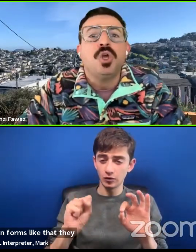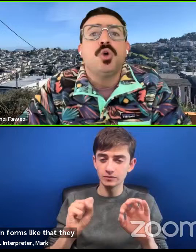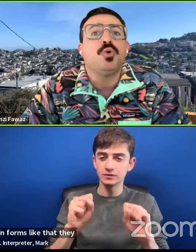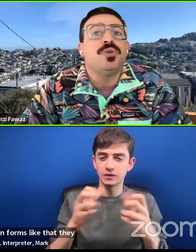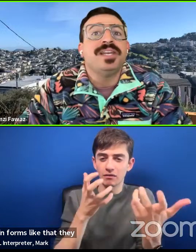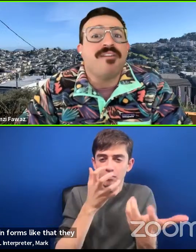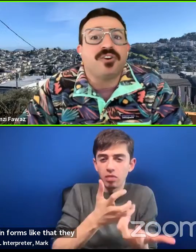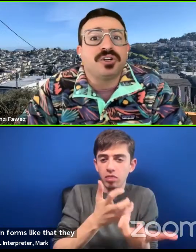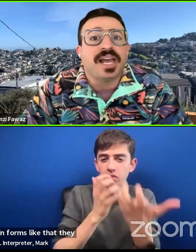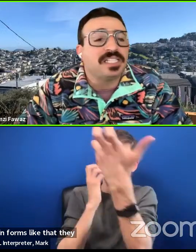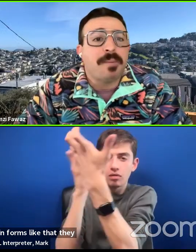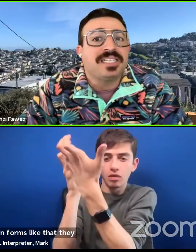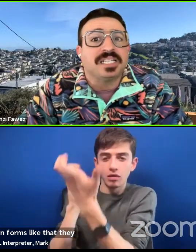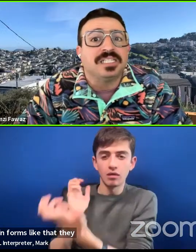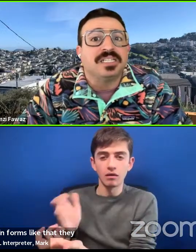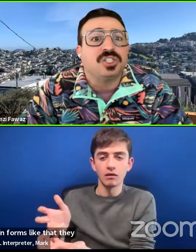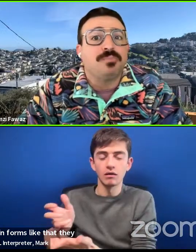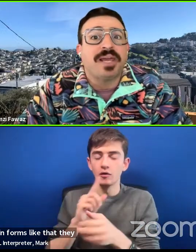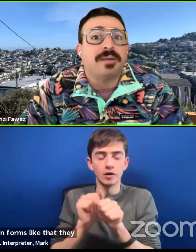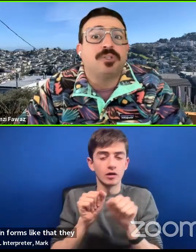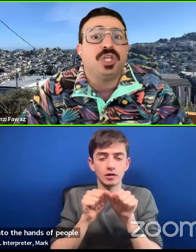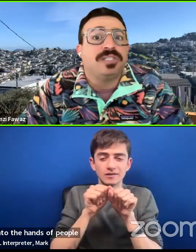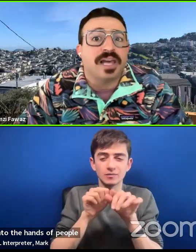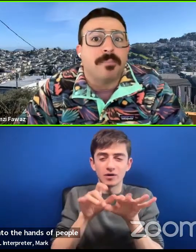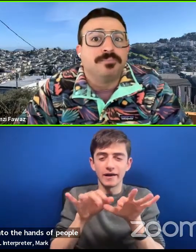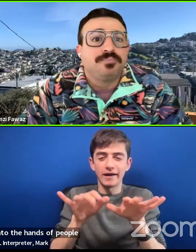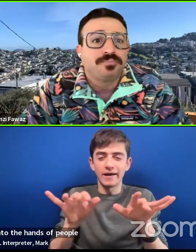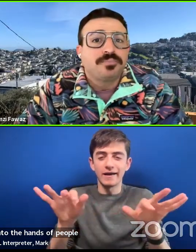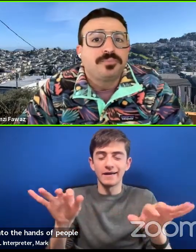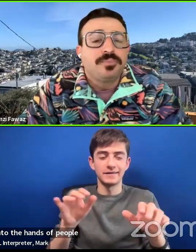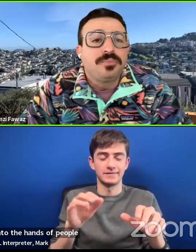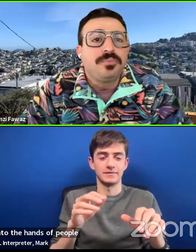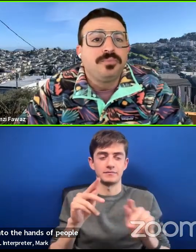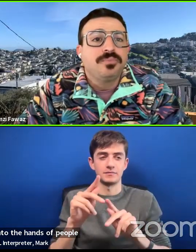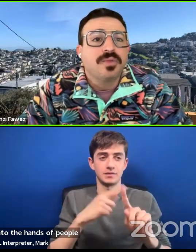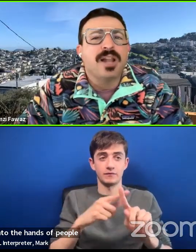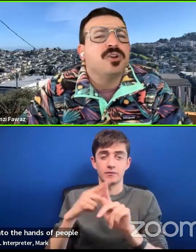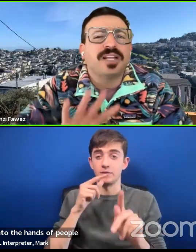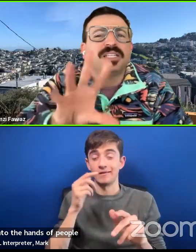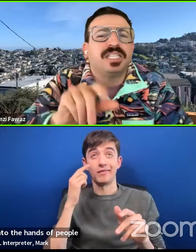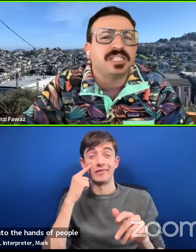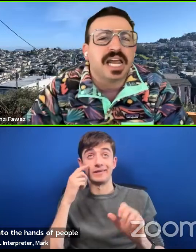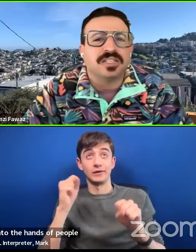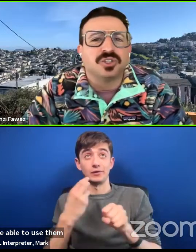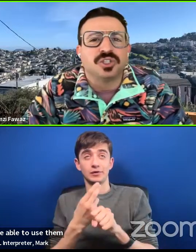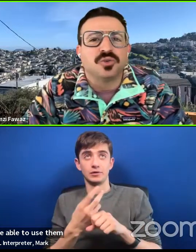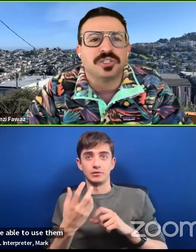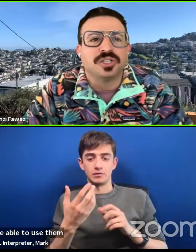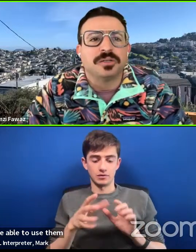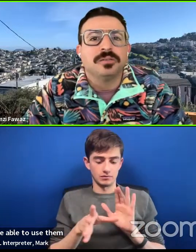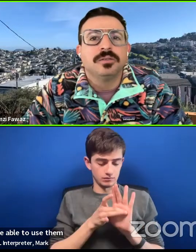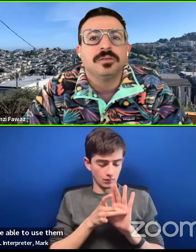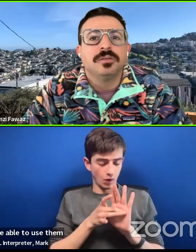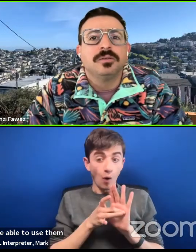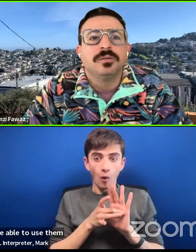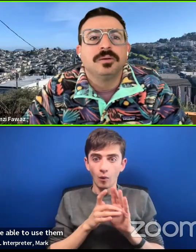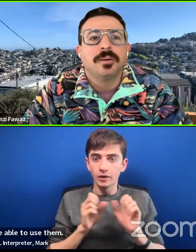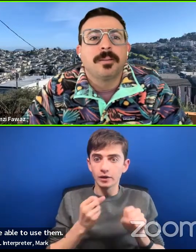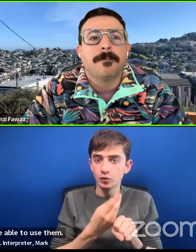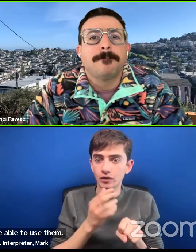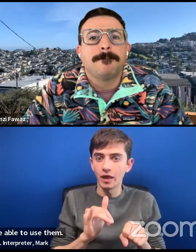of people who never expected to be able to use them. I don't know if that's a decent answer to your question.